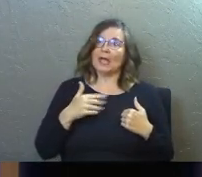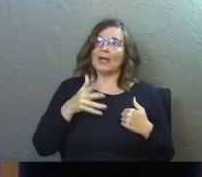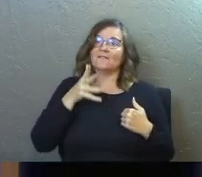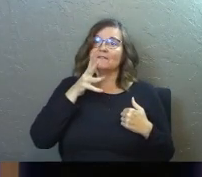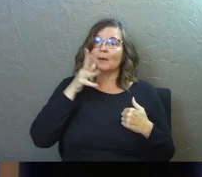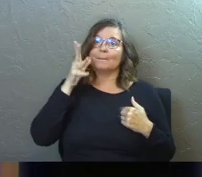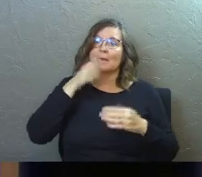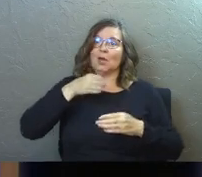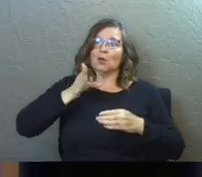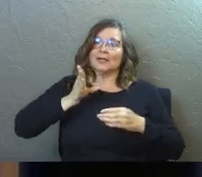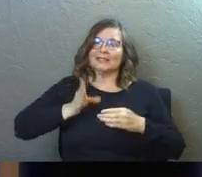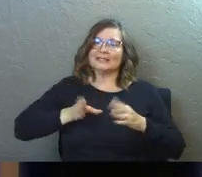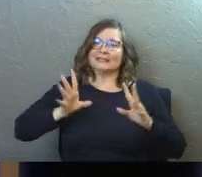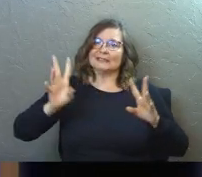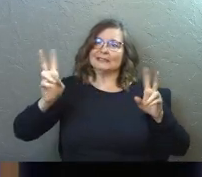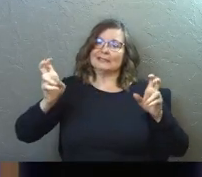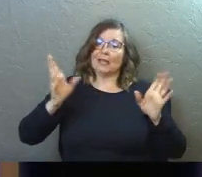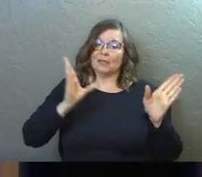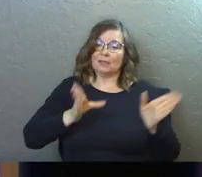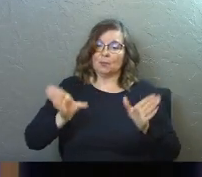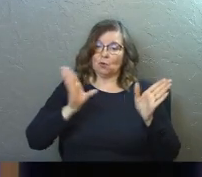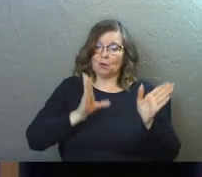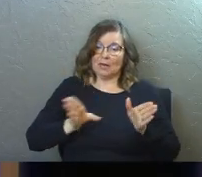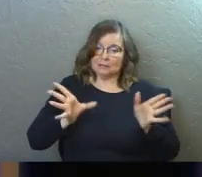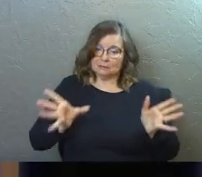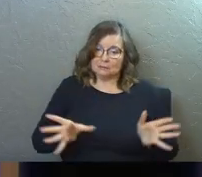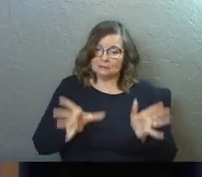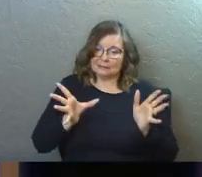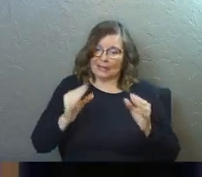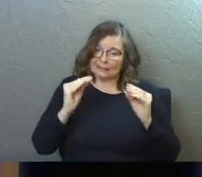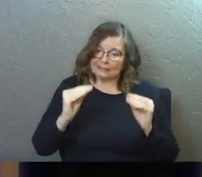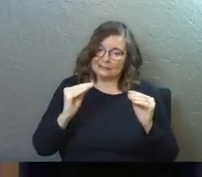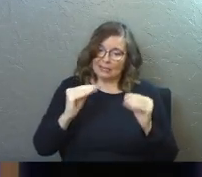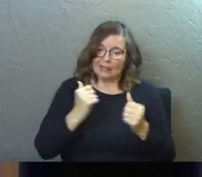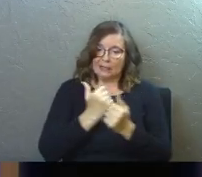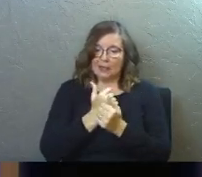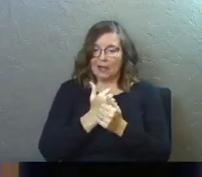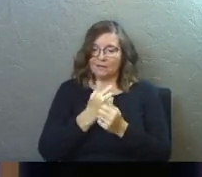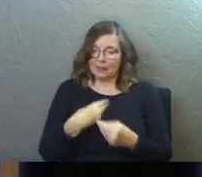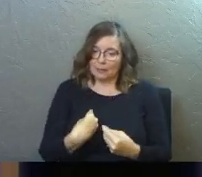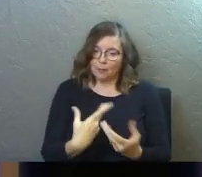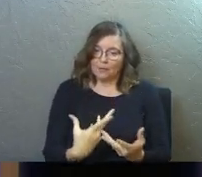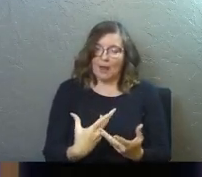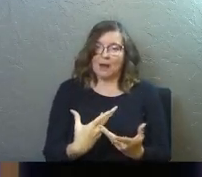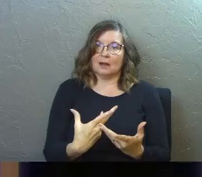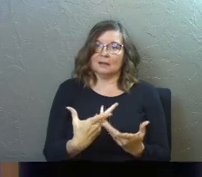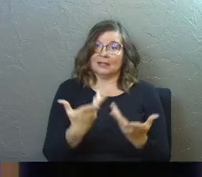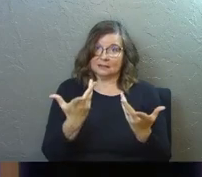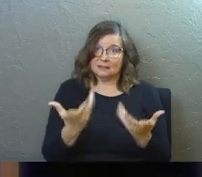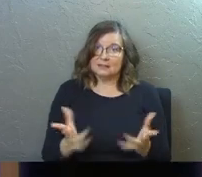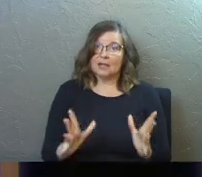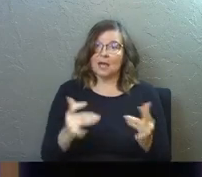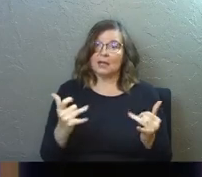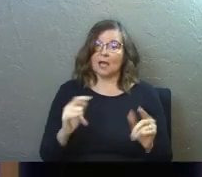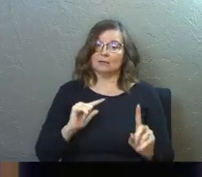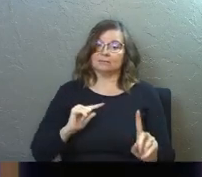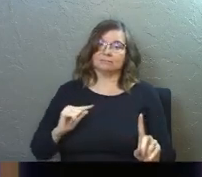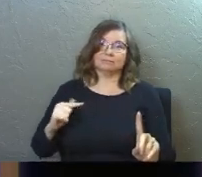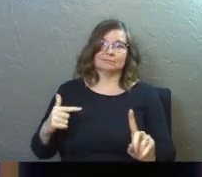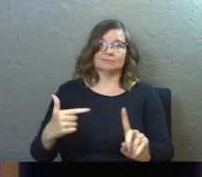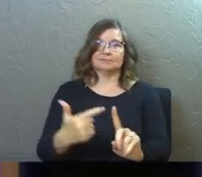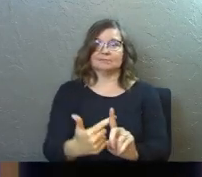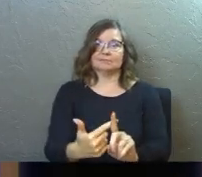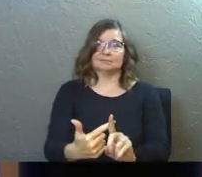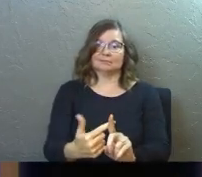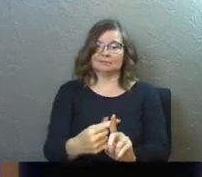parented and the preparation and the mentoring and the teaching and the loving and providing like that's done now. And, and